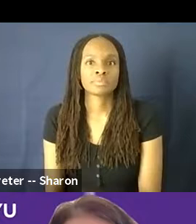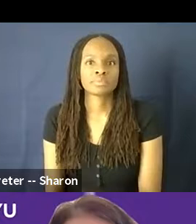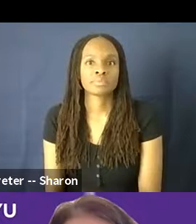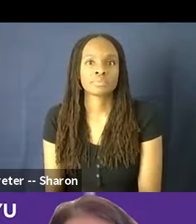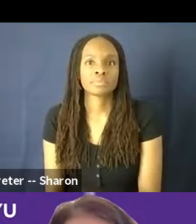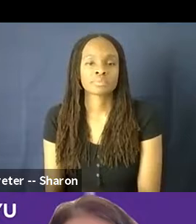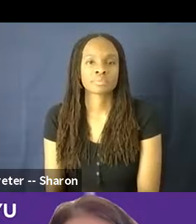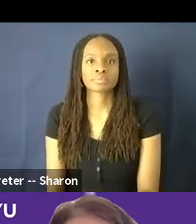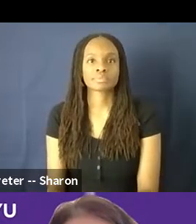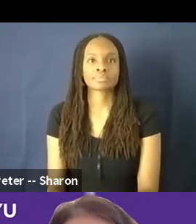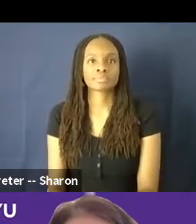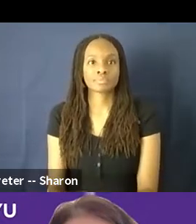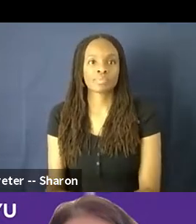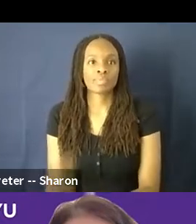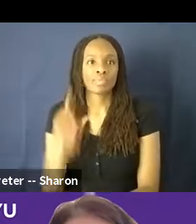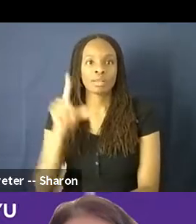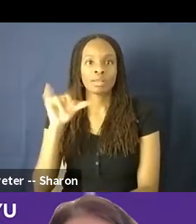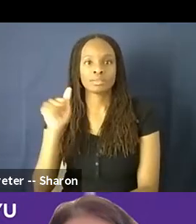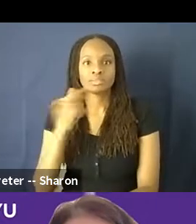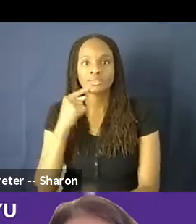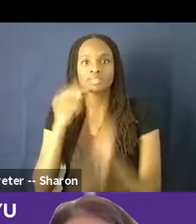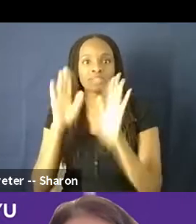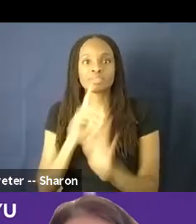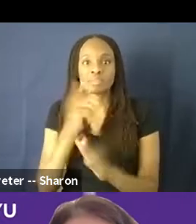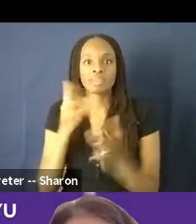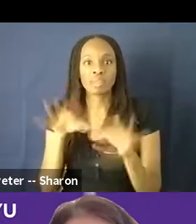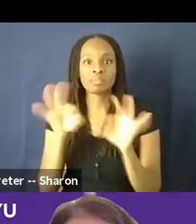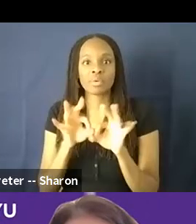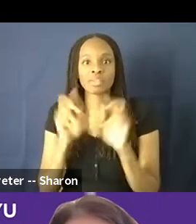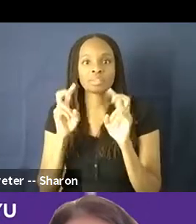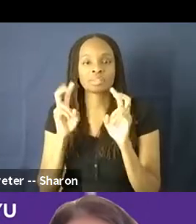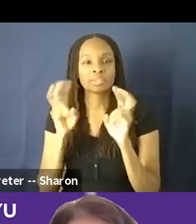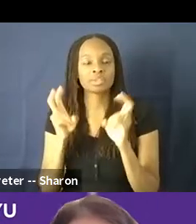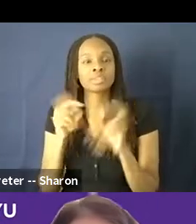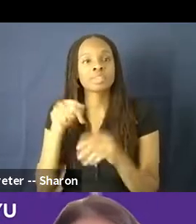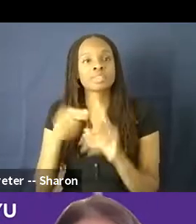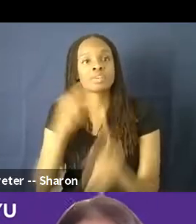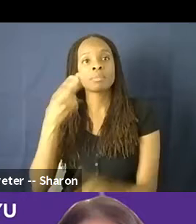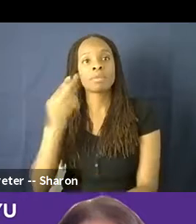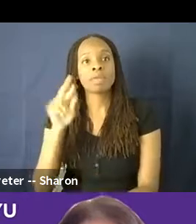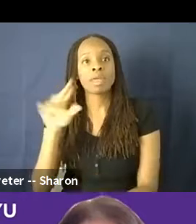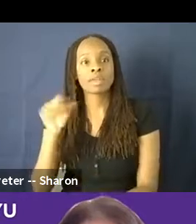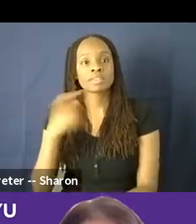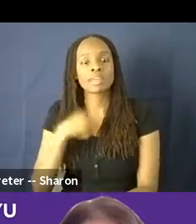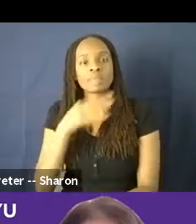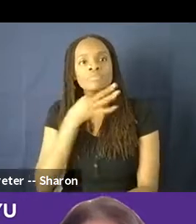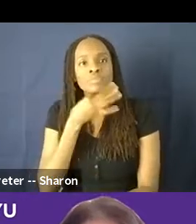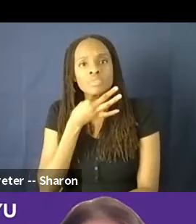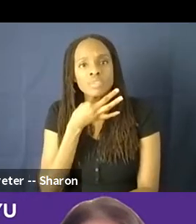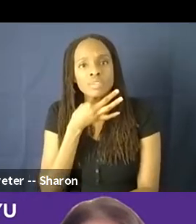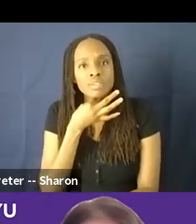Awesome. Yeah, really important subject. Thanks for touching on that one. This one comes from Harris. I'm curious to what extent you conduct